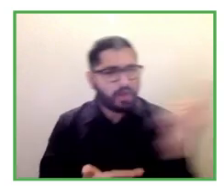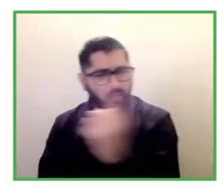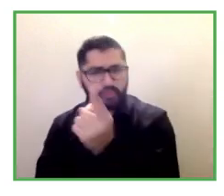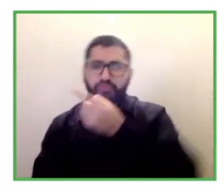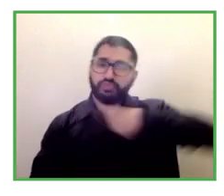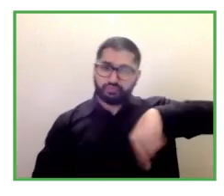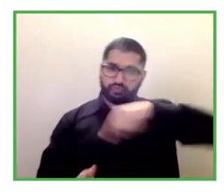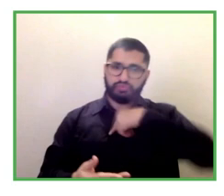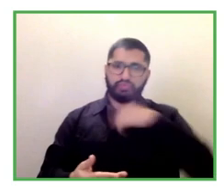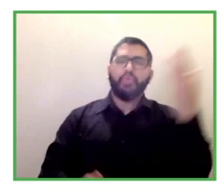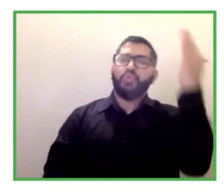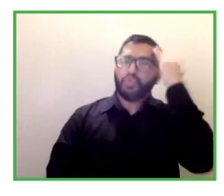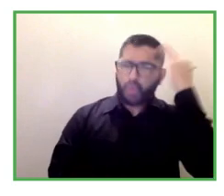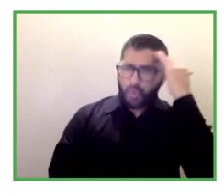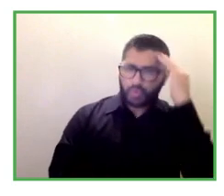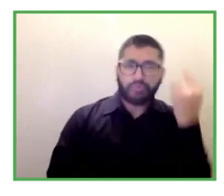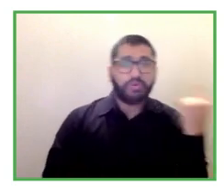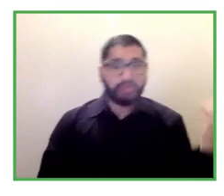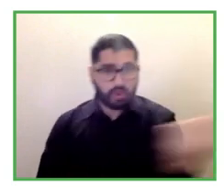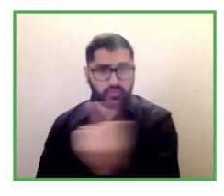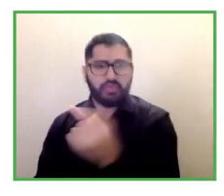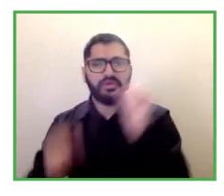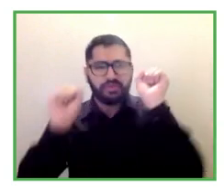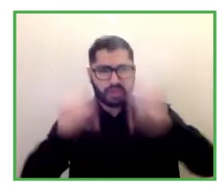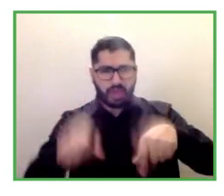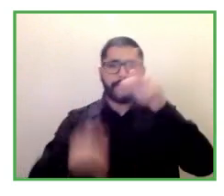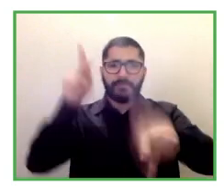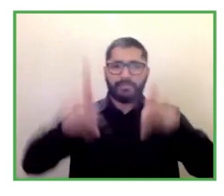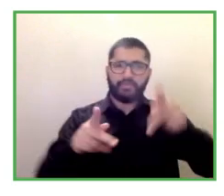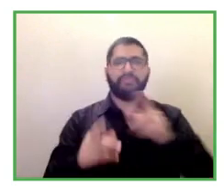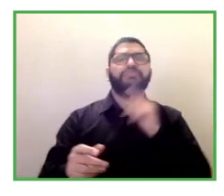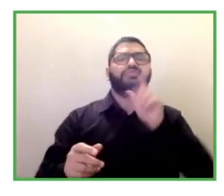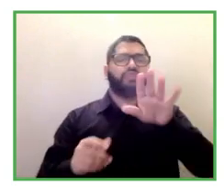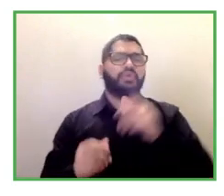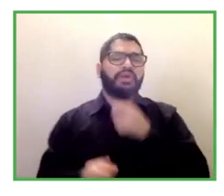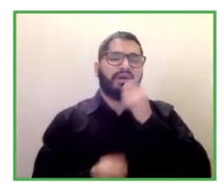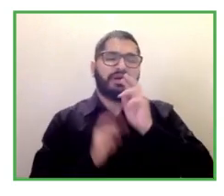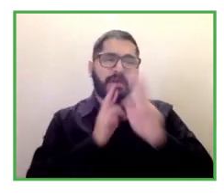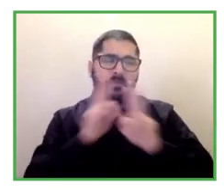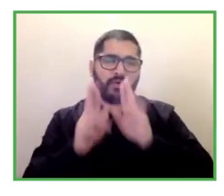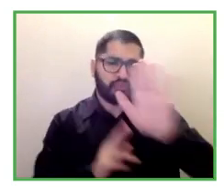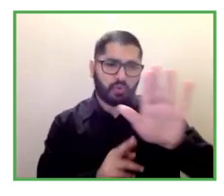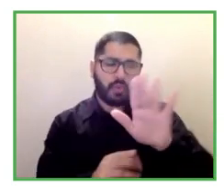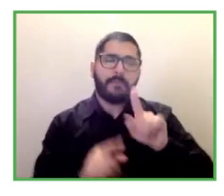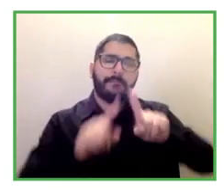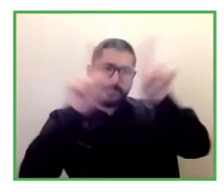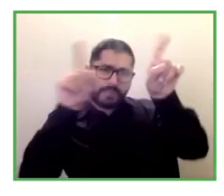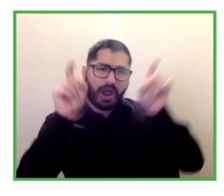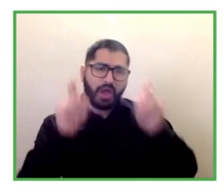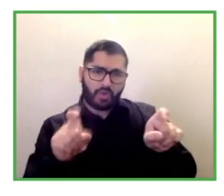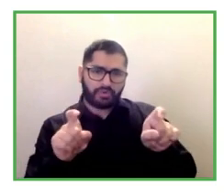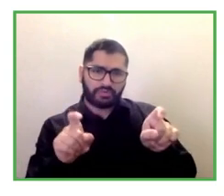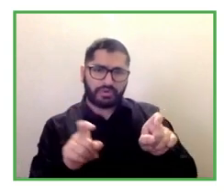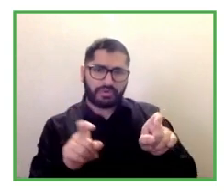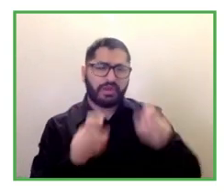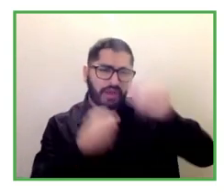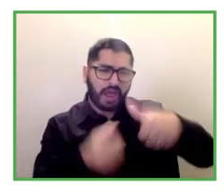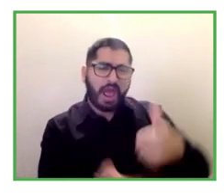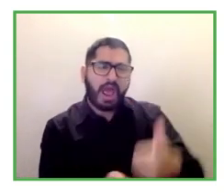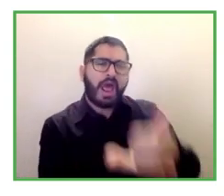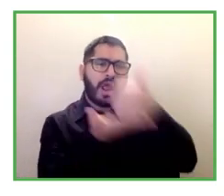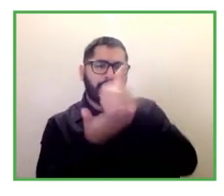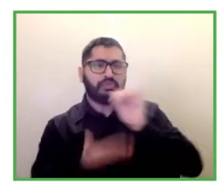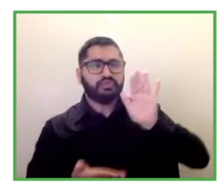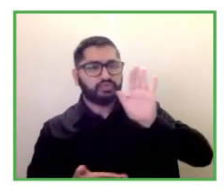thank you very much and thank you for zero project in general and zero project latin america for giving us this opportunity